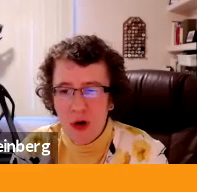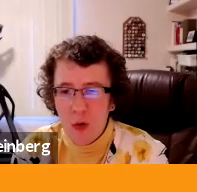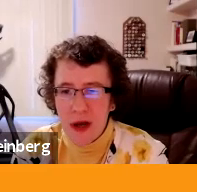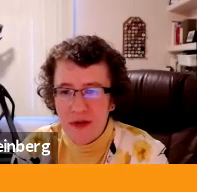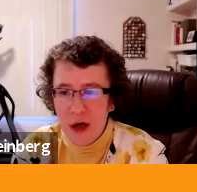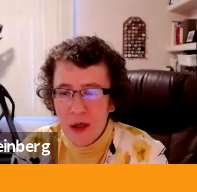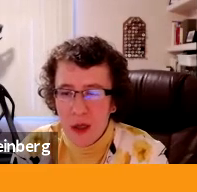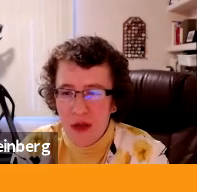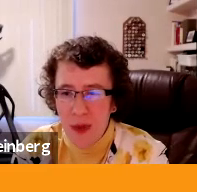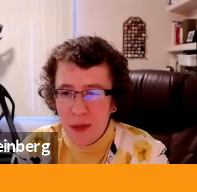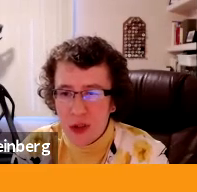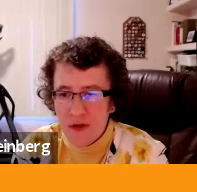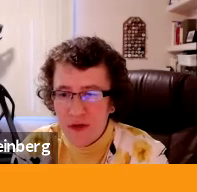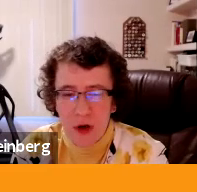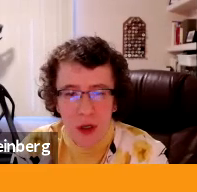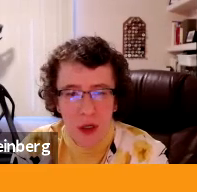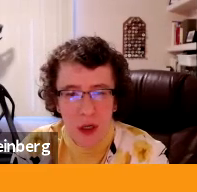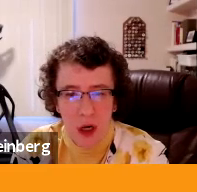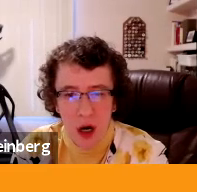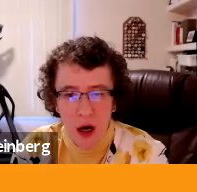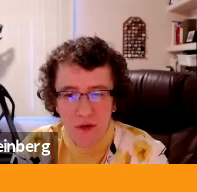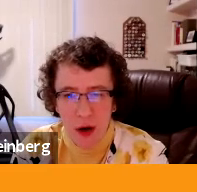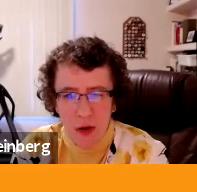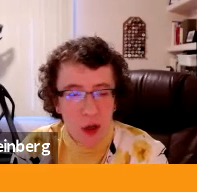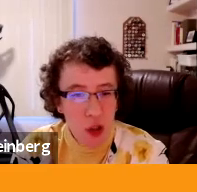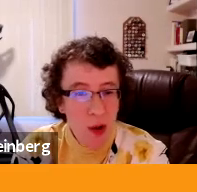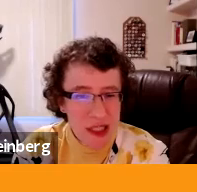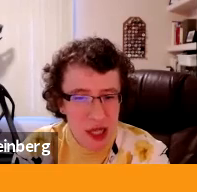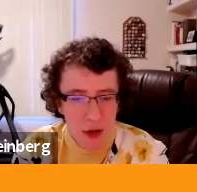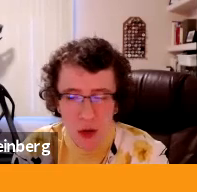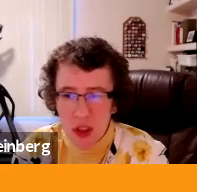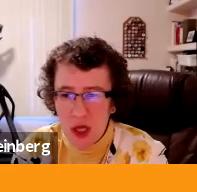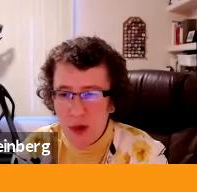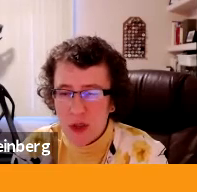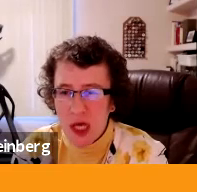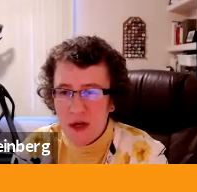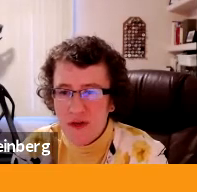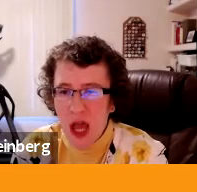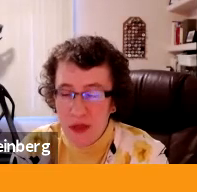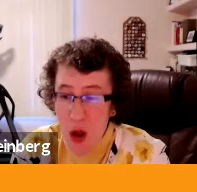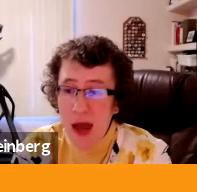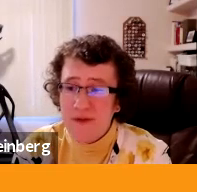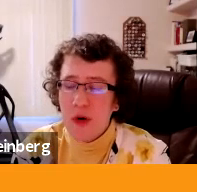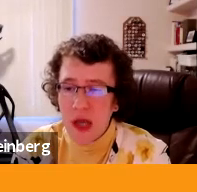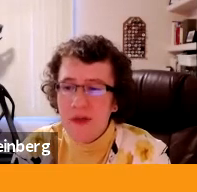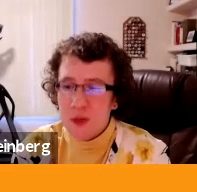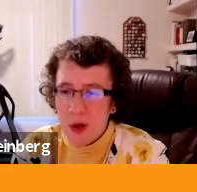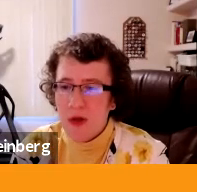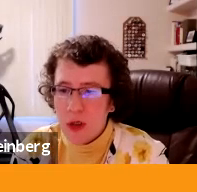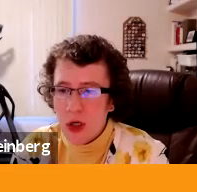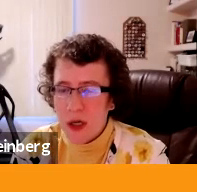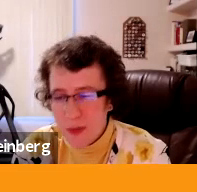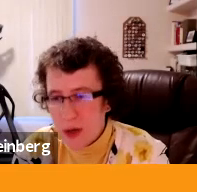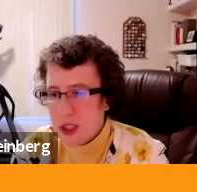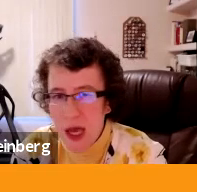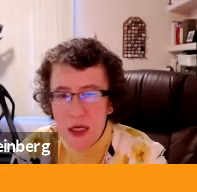here real quick the the members of of our u.s senators and representatives they're not voting on this bill